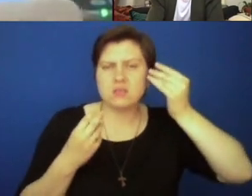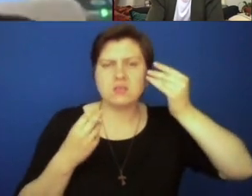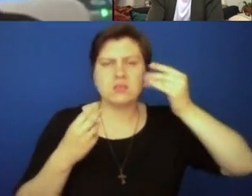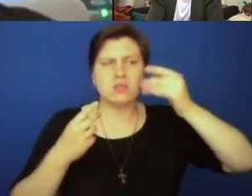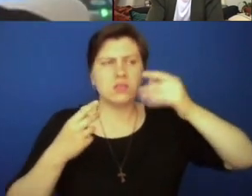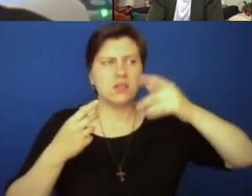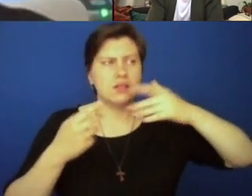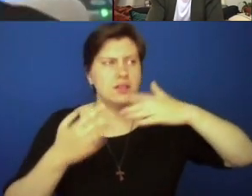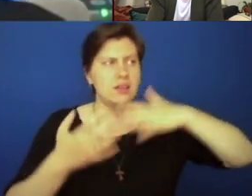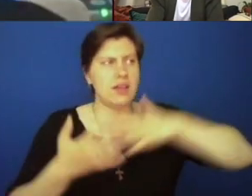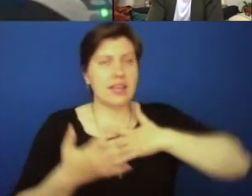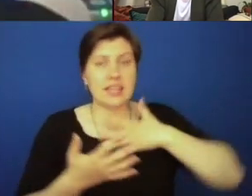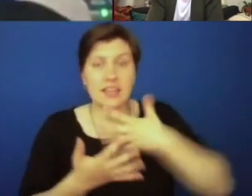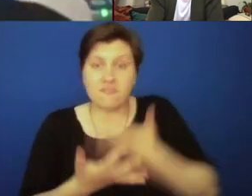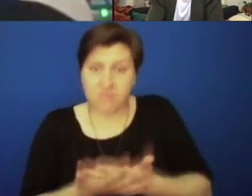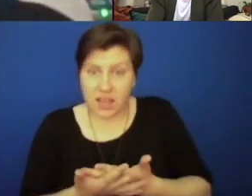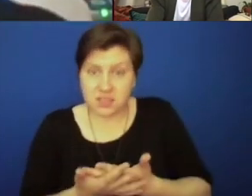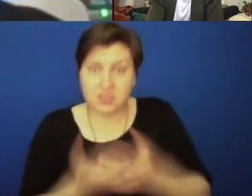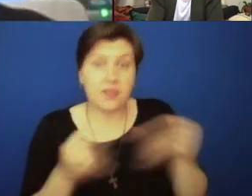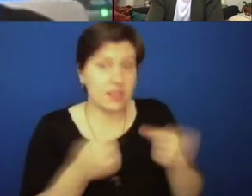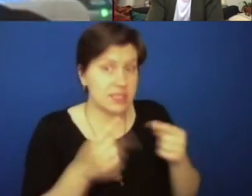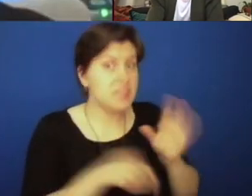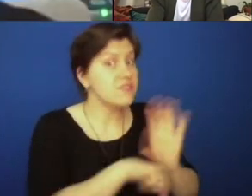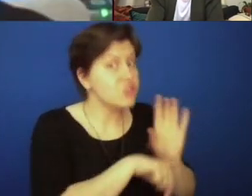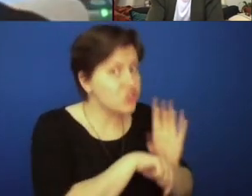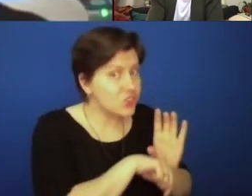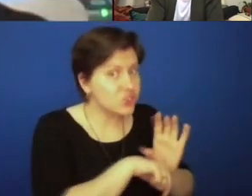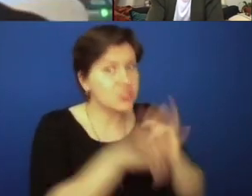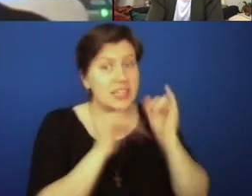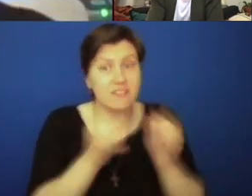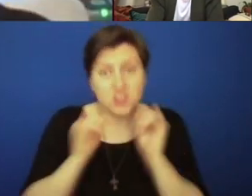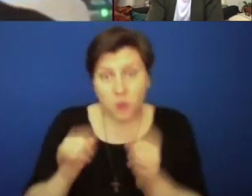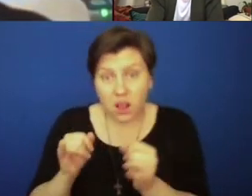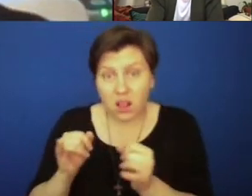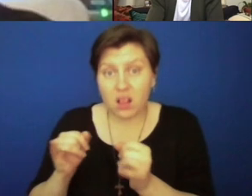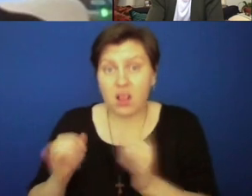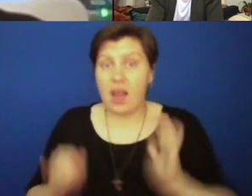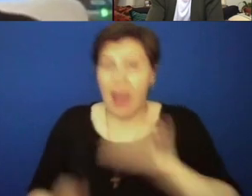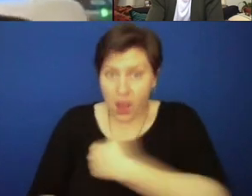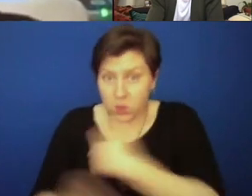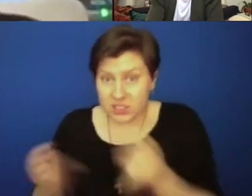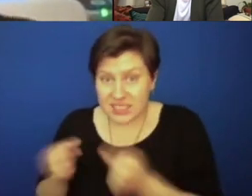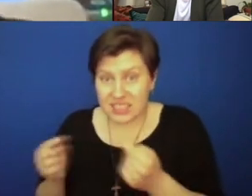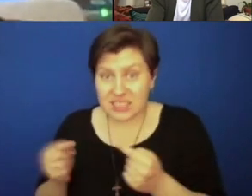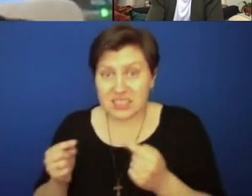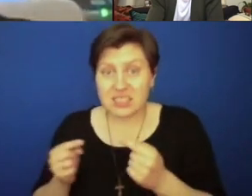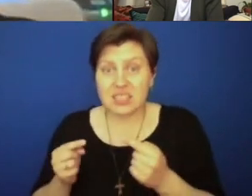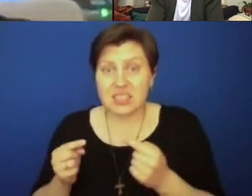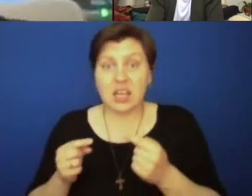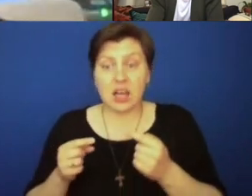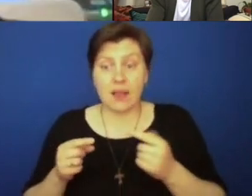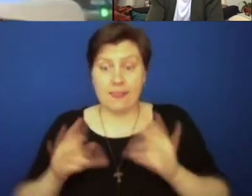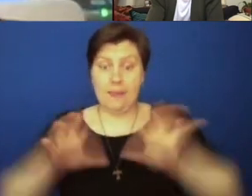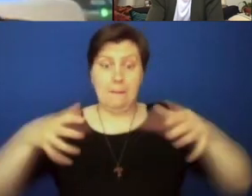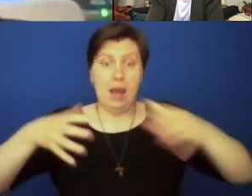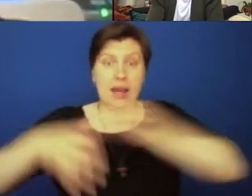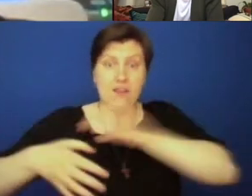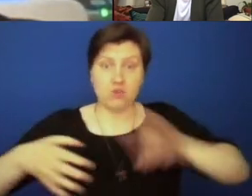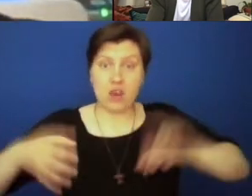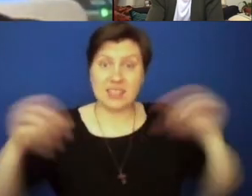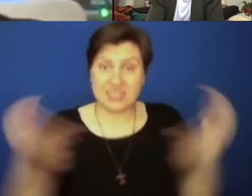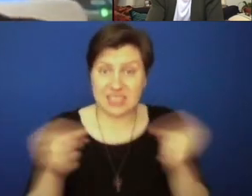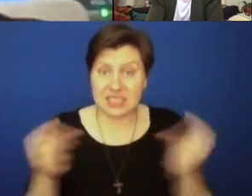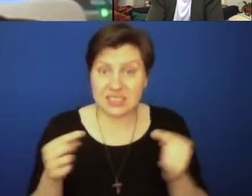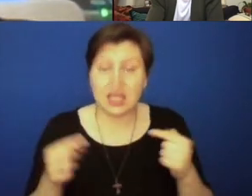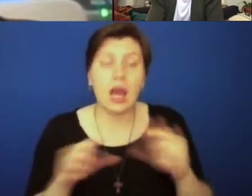to confess the sins of the church, to confess the sins of individuals, to confess our own sins, the sins of the body of Christ,